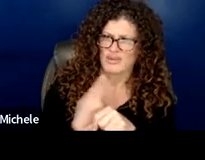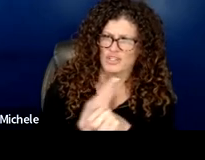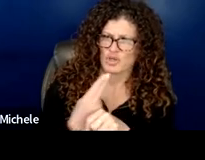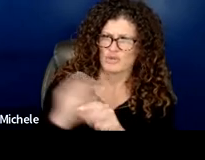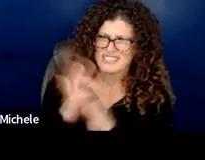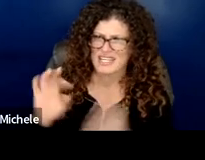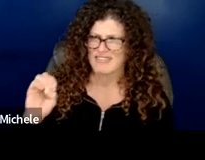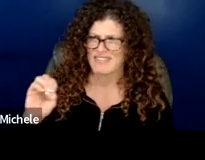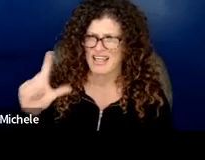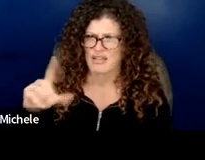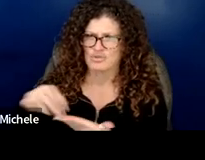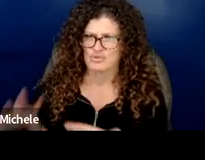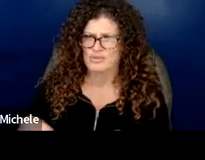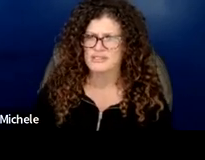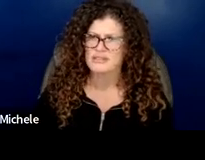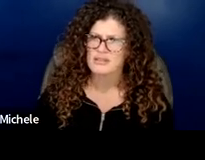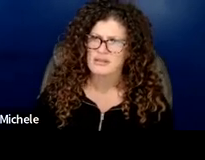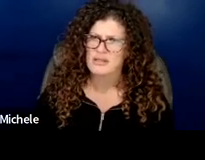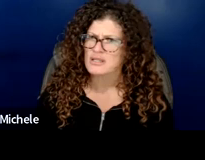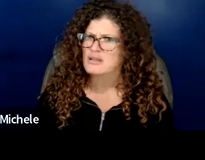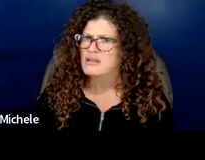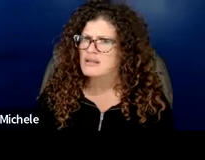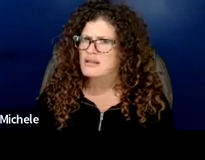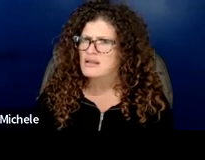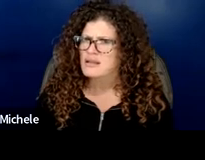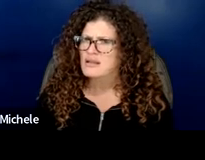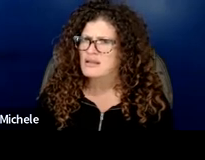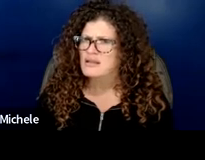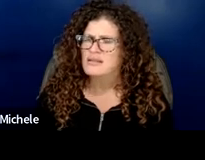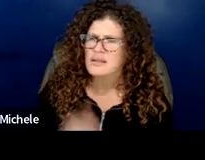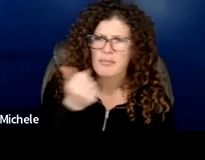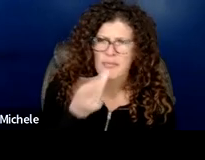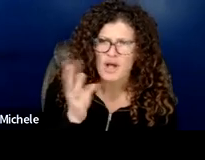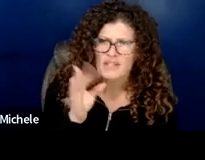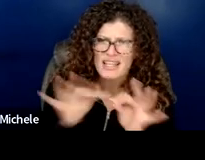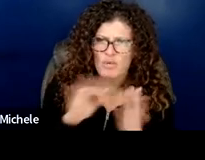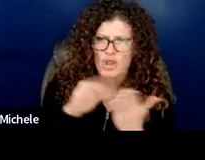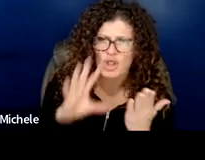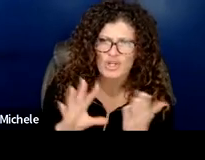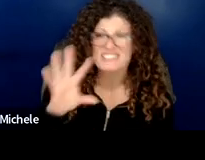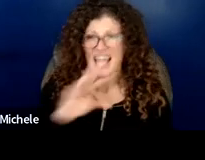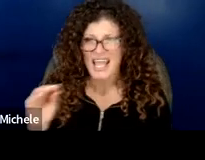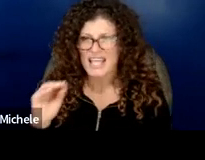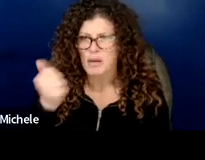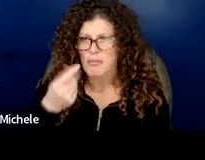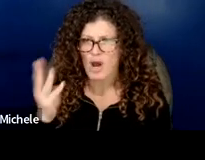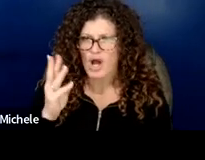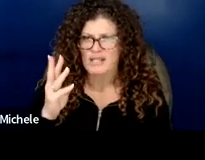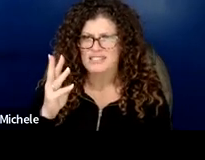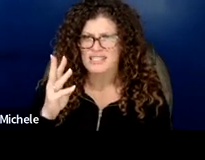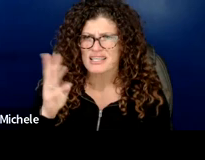el students so it should read multilingual learners and multilingual learners with